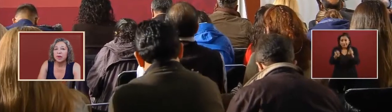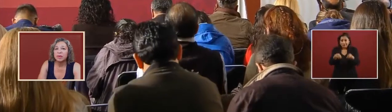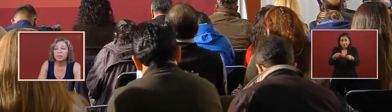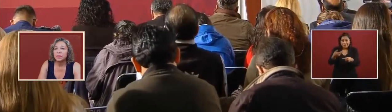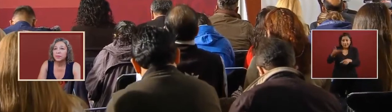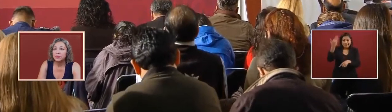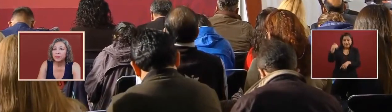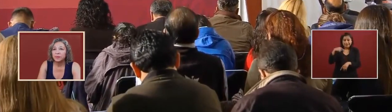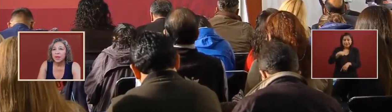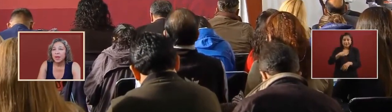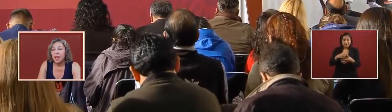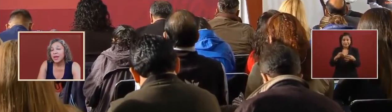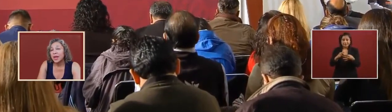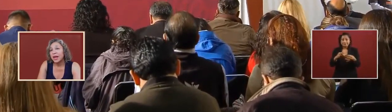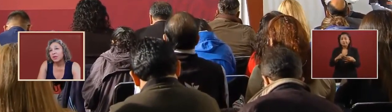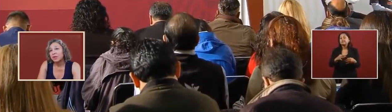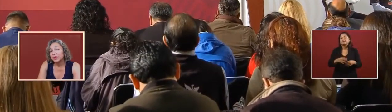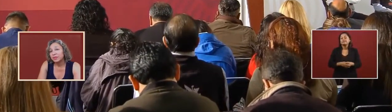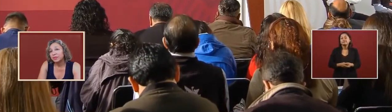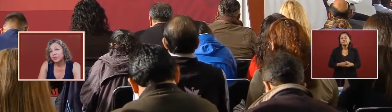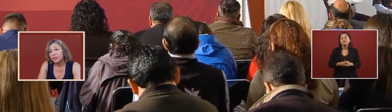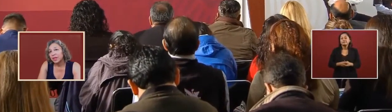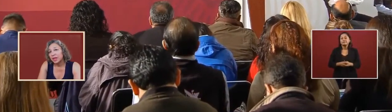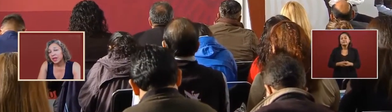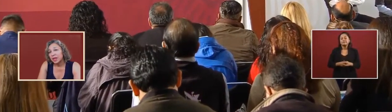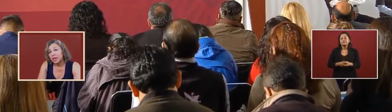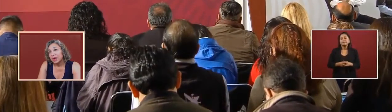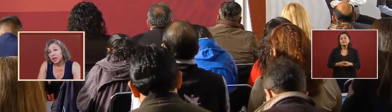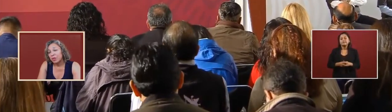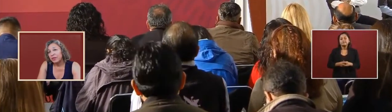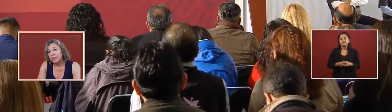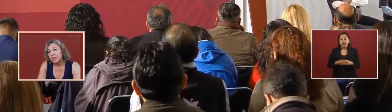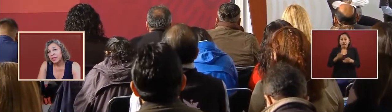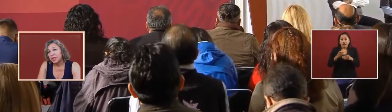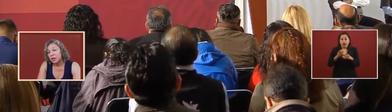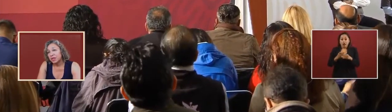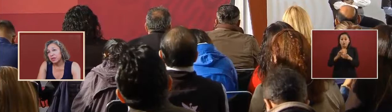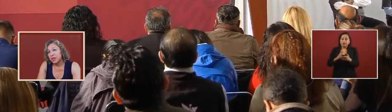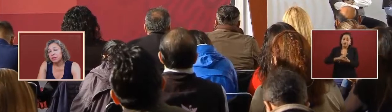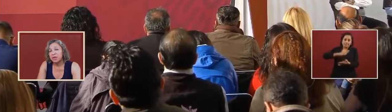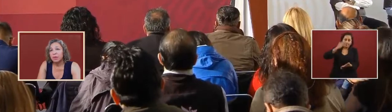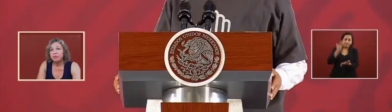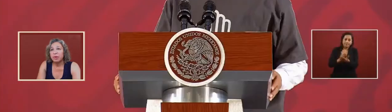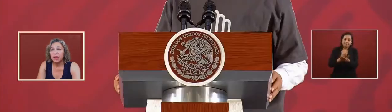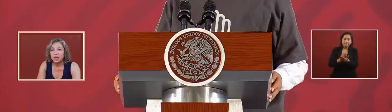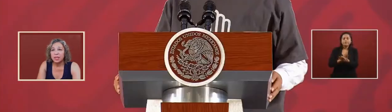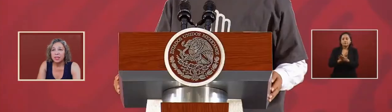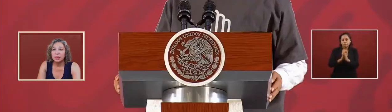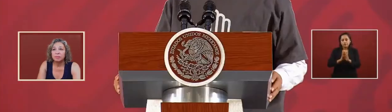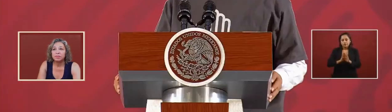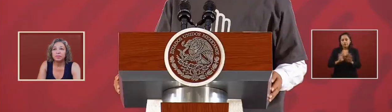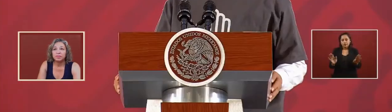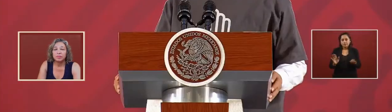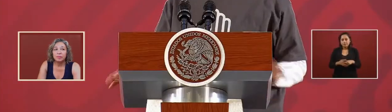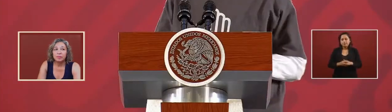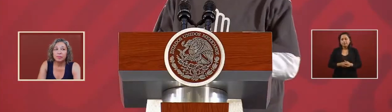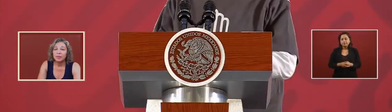before and now we've stopped that type of politics